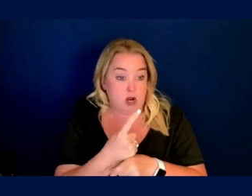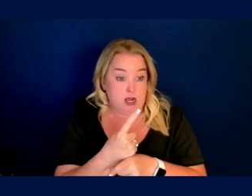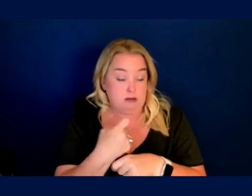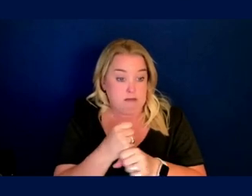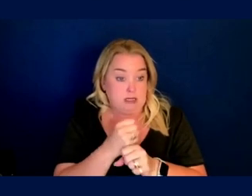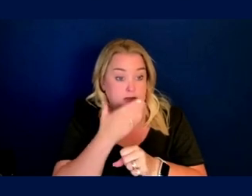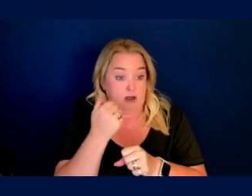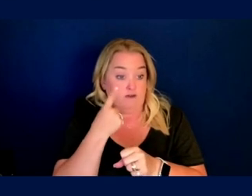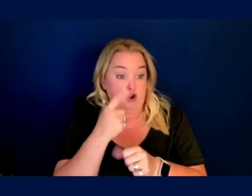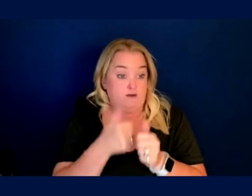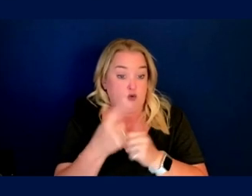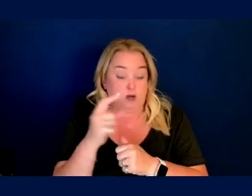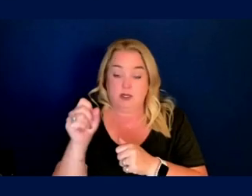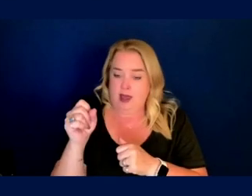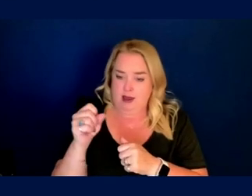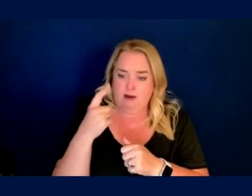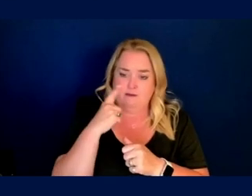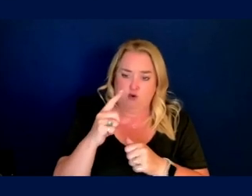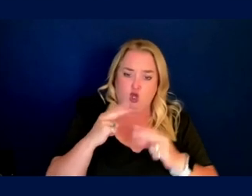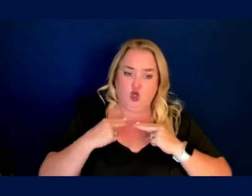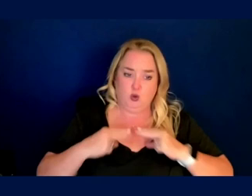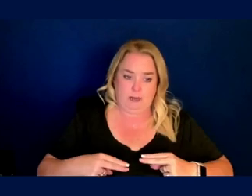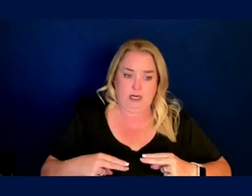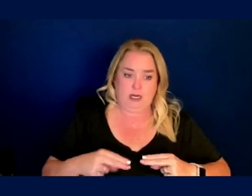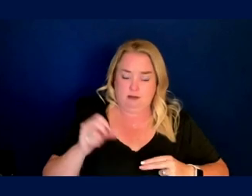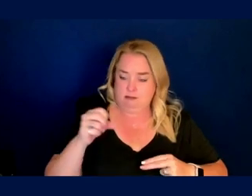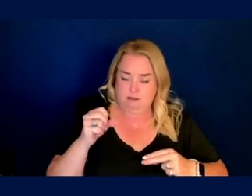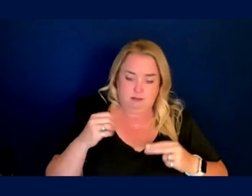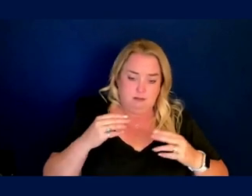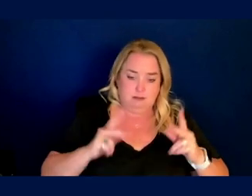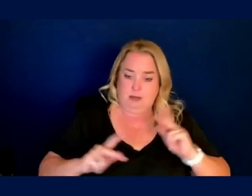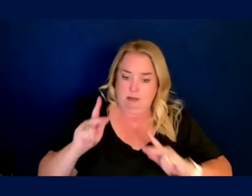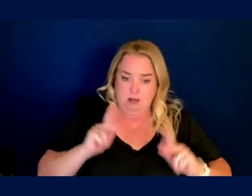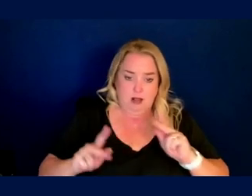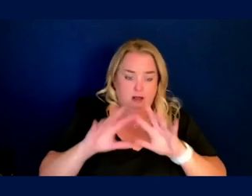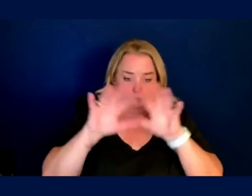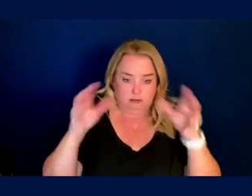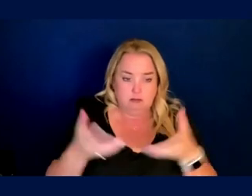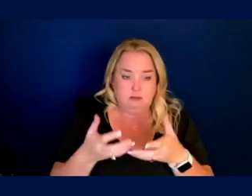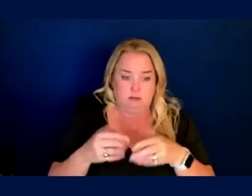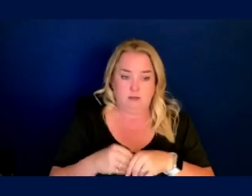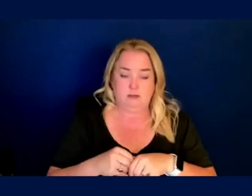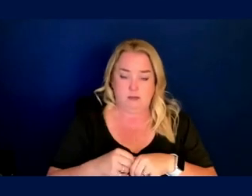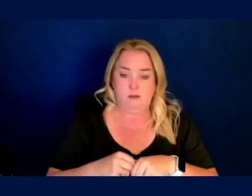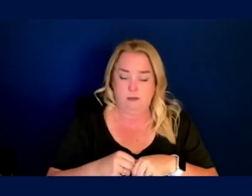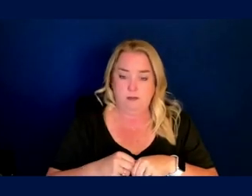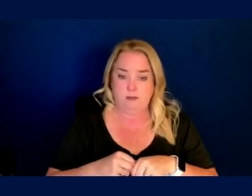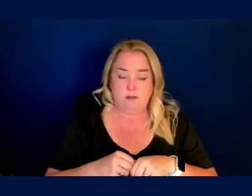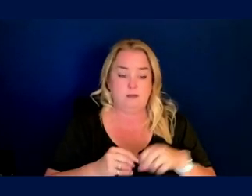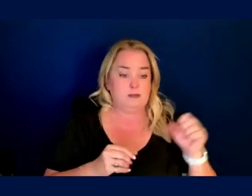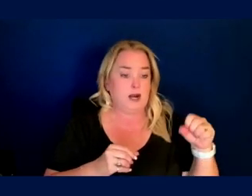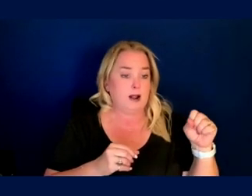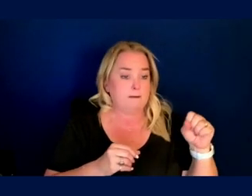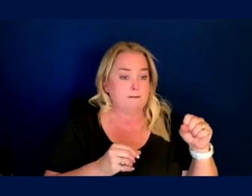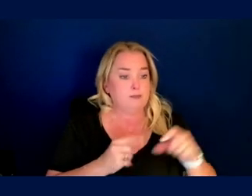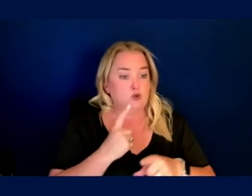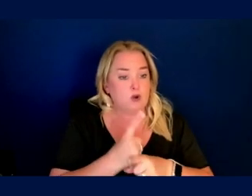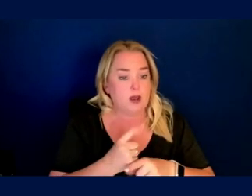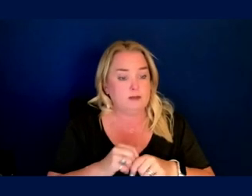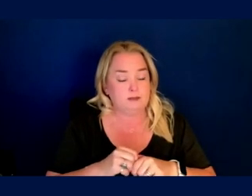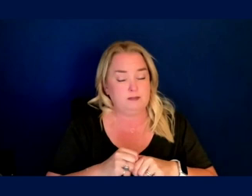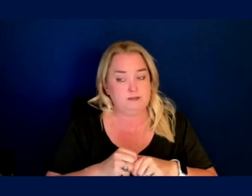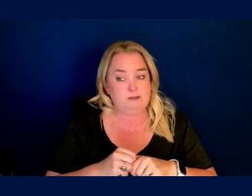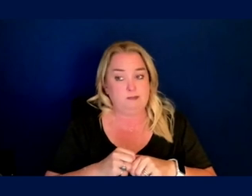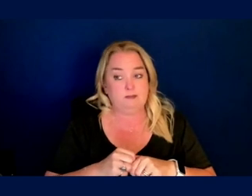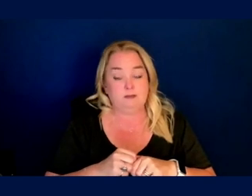for, for everybody. Designing for the human population is designing for the human population. Right. There you go. Yeah. Right. So